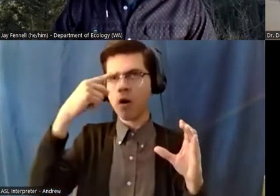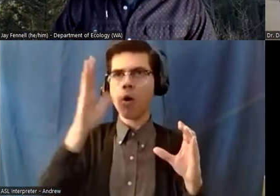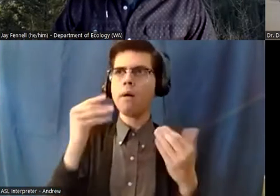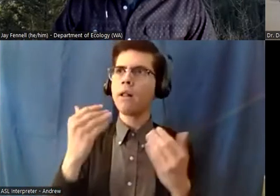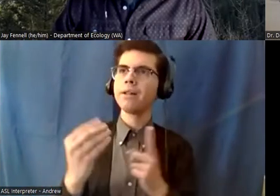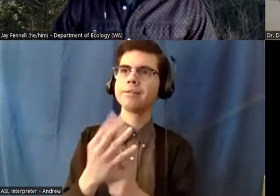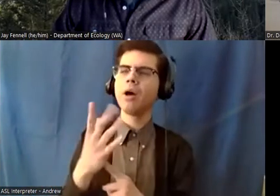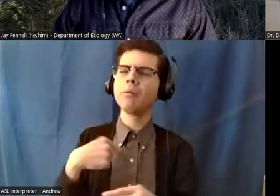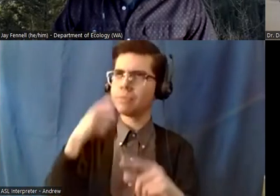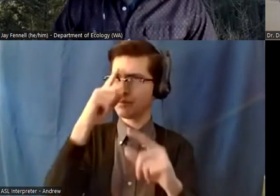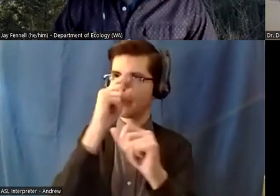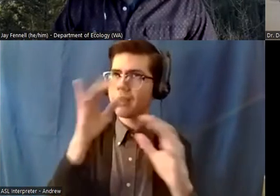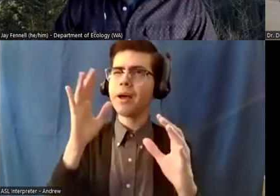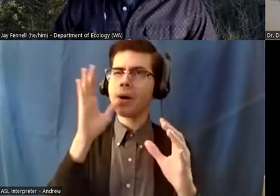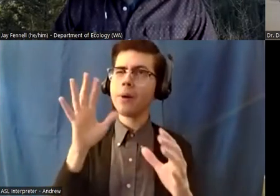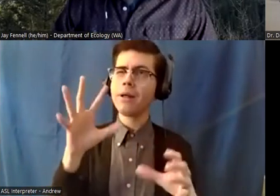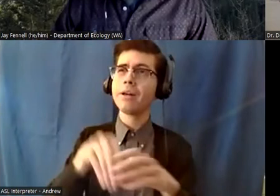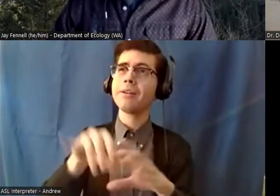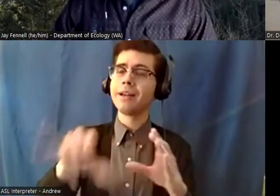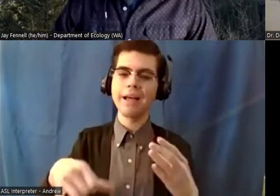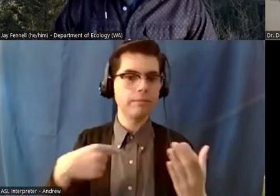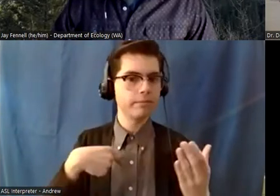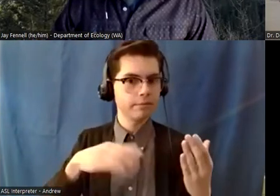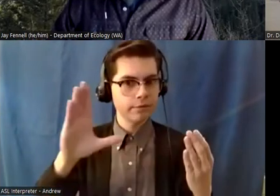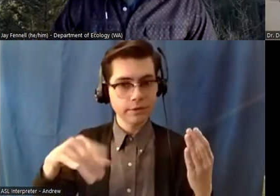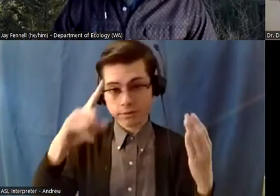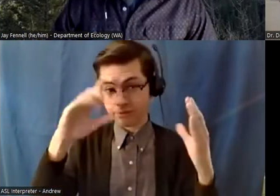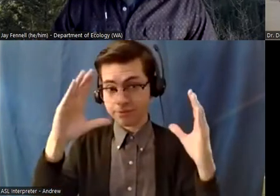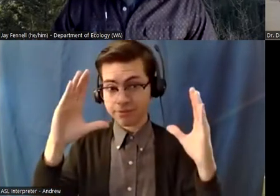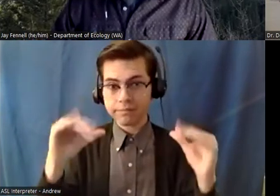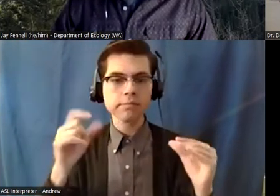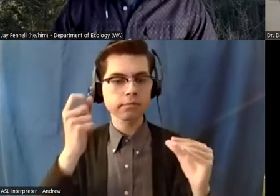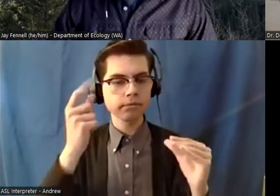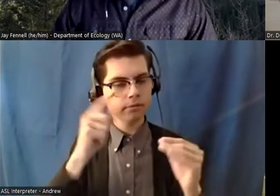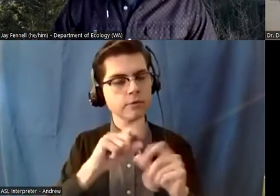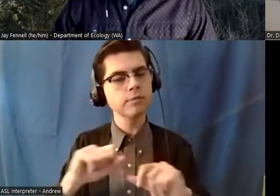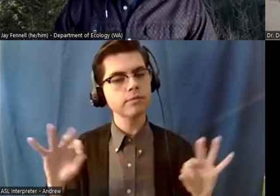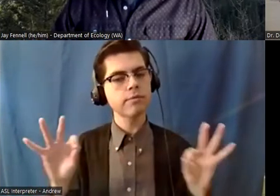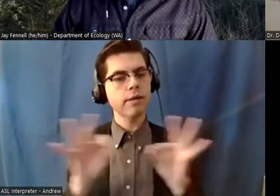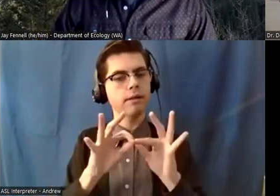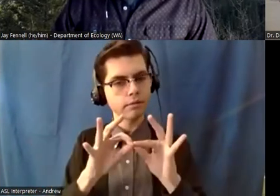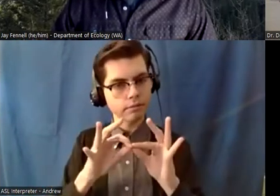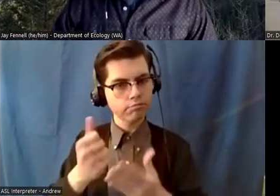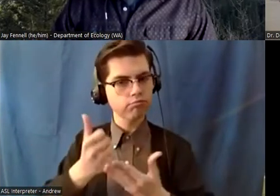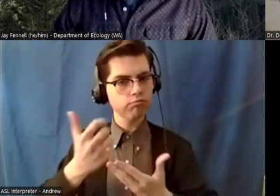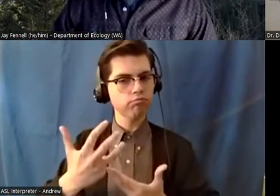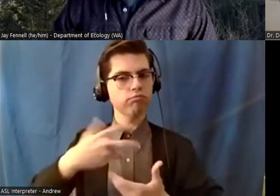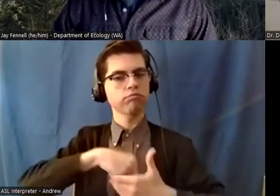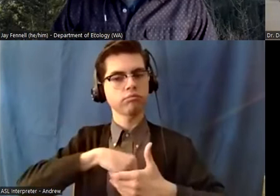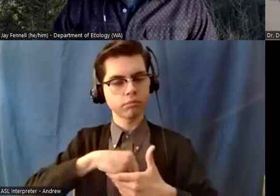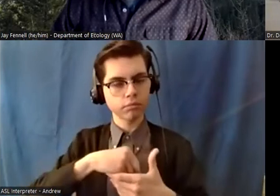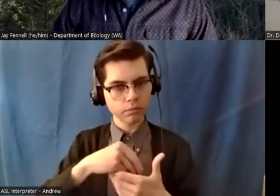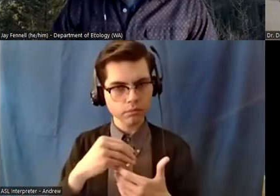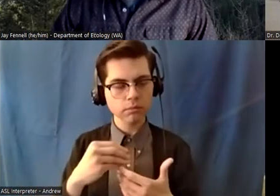um frankly need but um was extremely valuable coming out of there um and it was